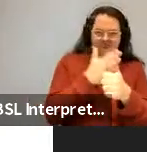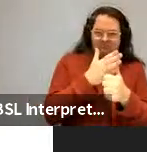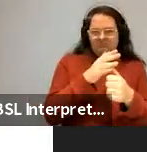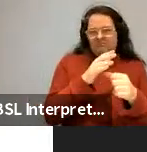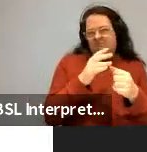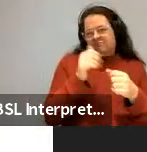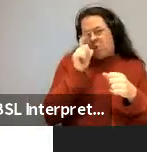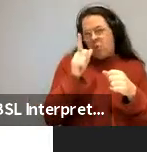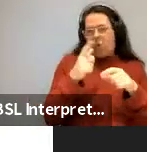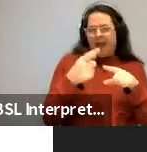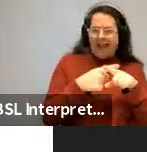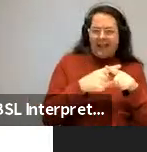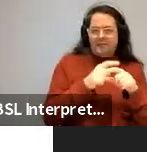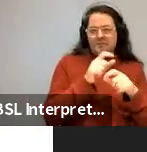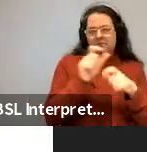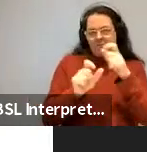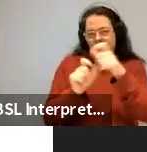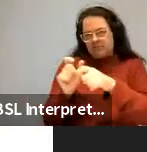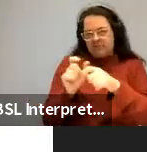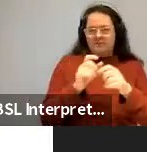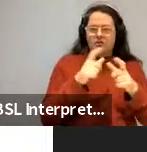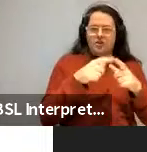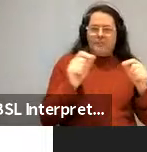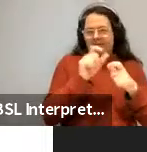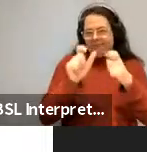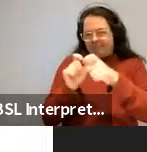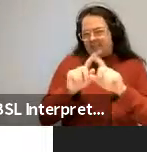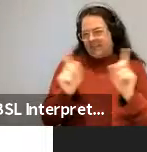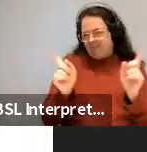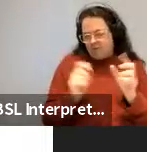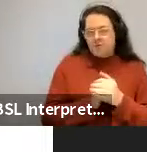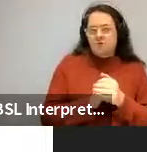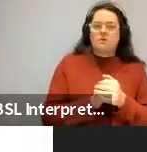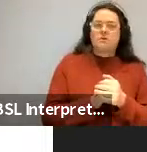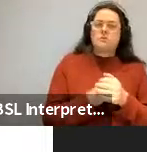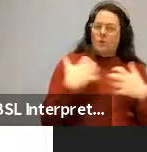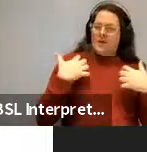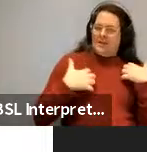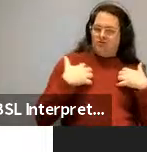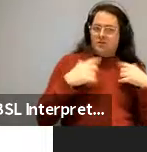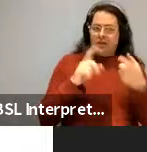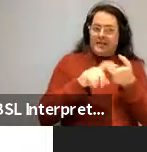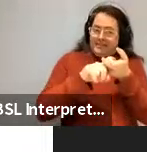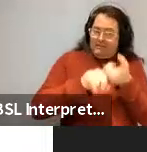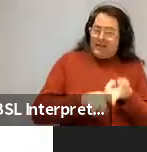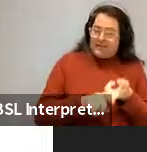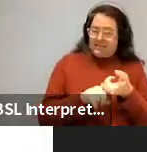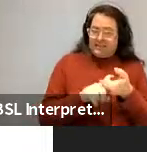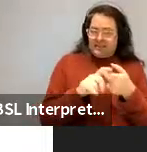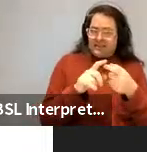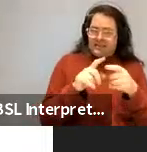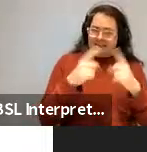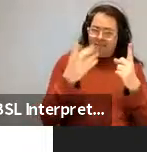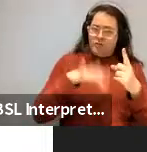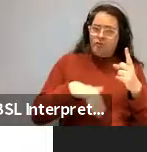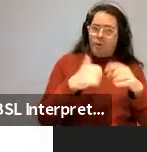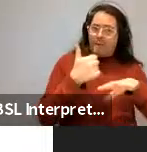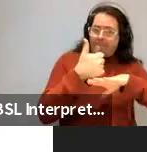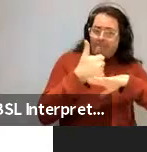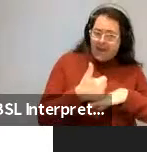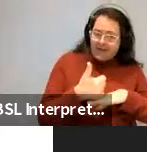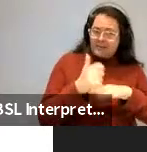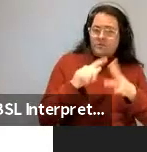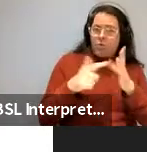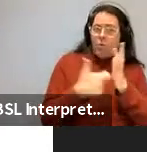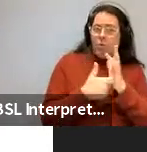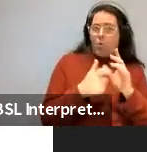And then we can look to see if samples from that grammar have lower dependency length than the random objective baseline. And if they do, that's evidence that the grammar